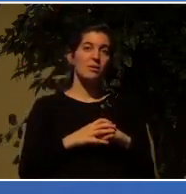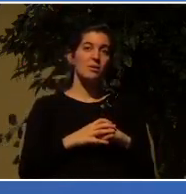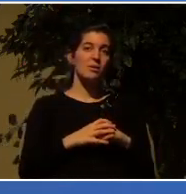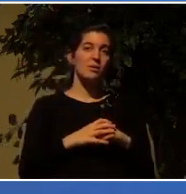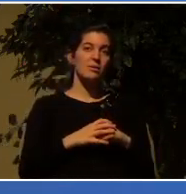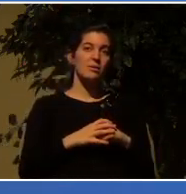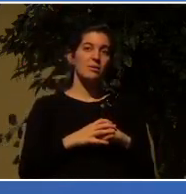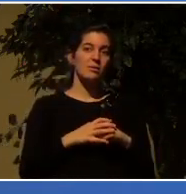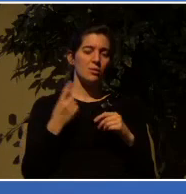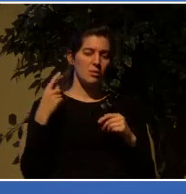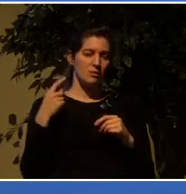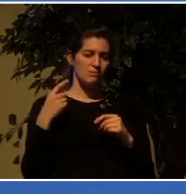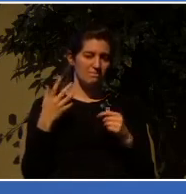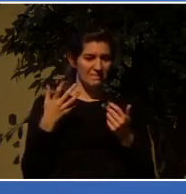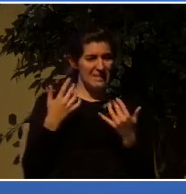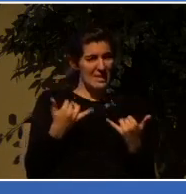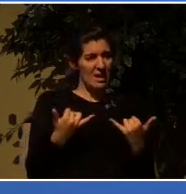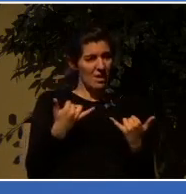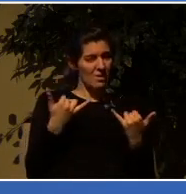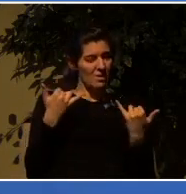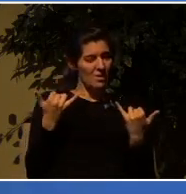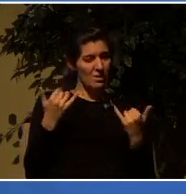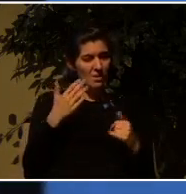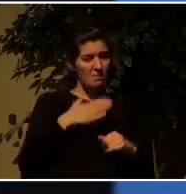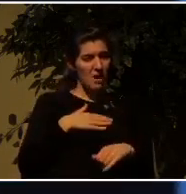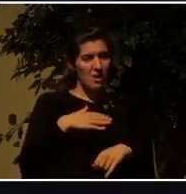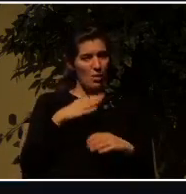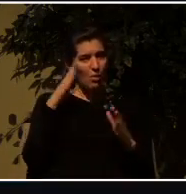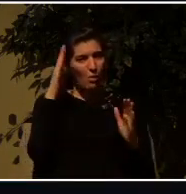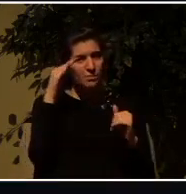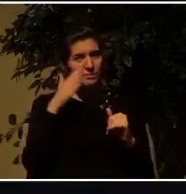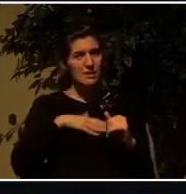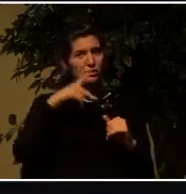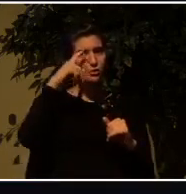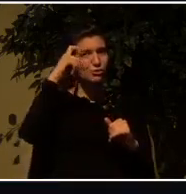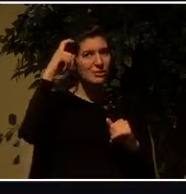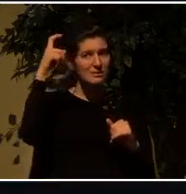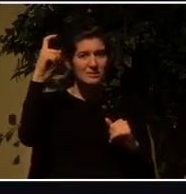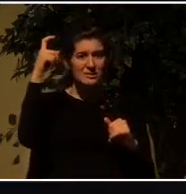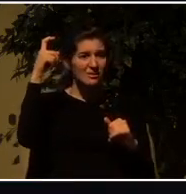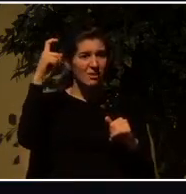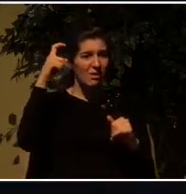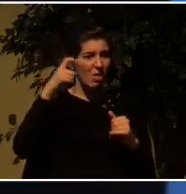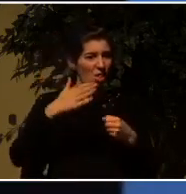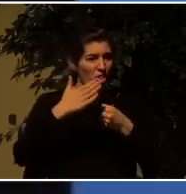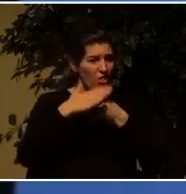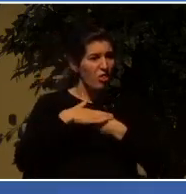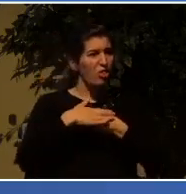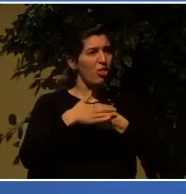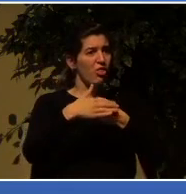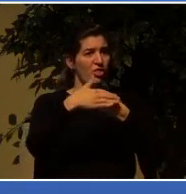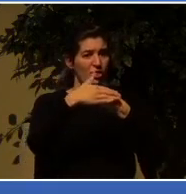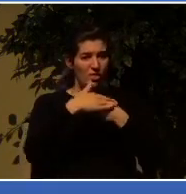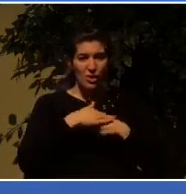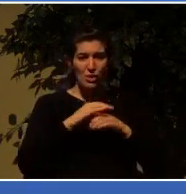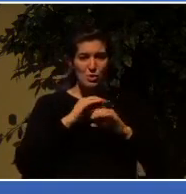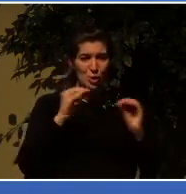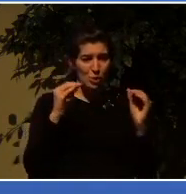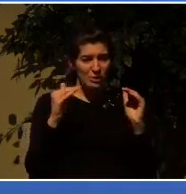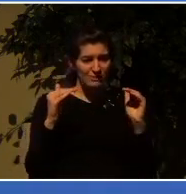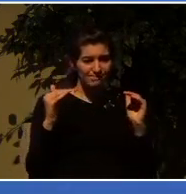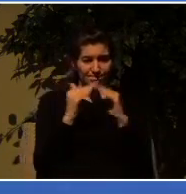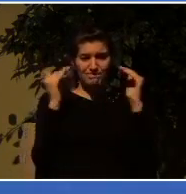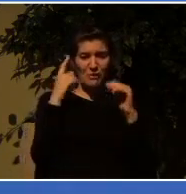my hopes and my dreams are not vindicated even if it feels like I'm pulling on the short end of the stick